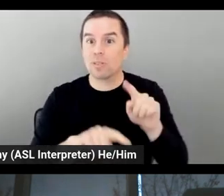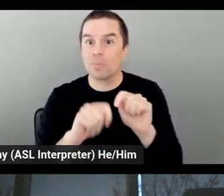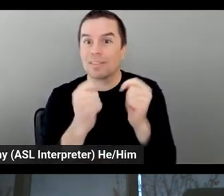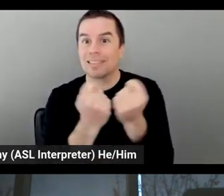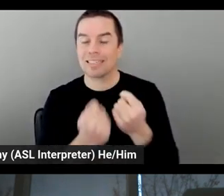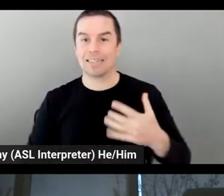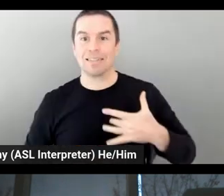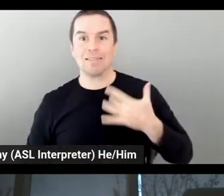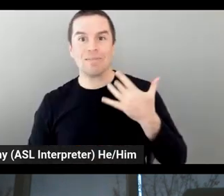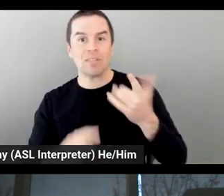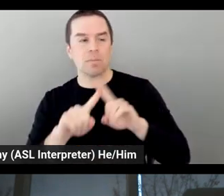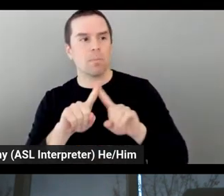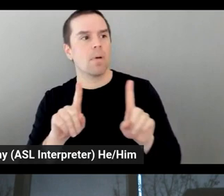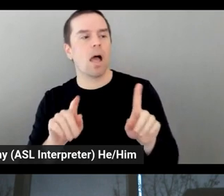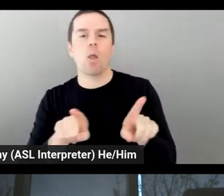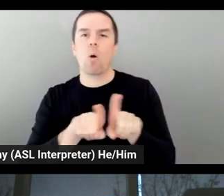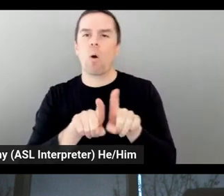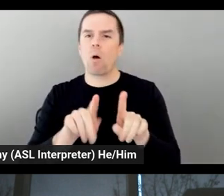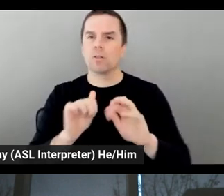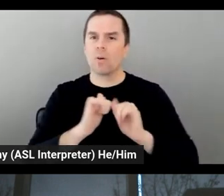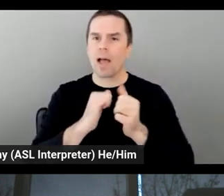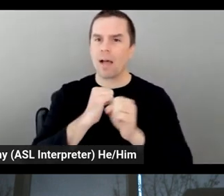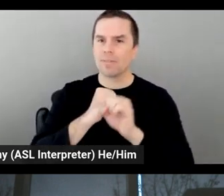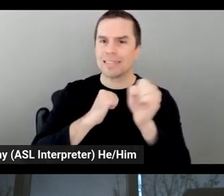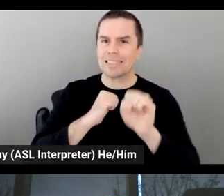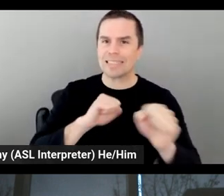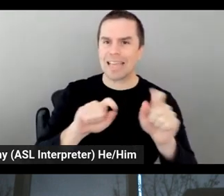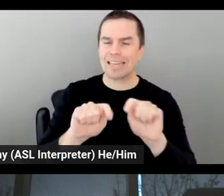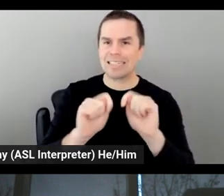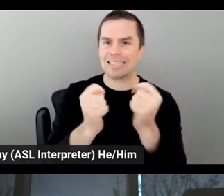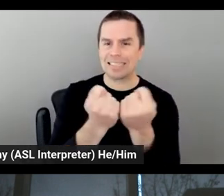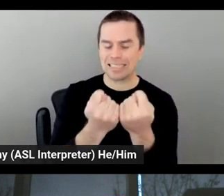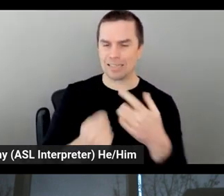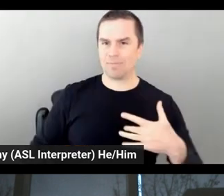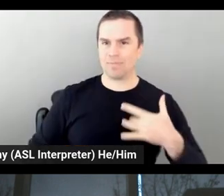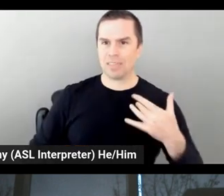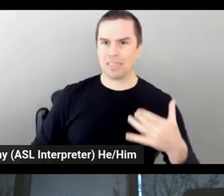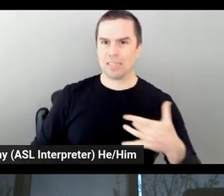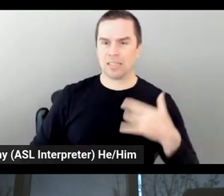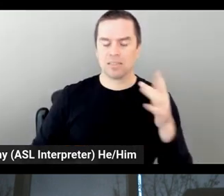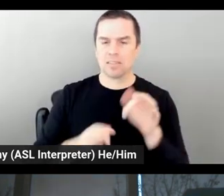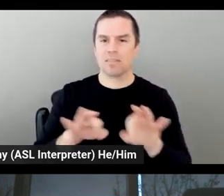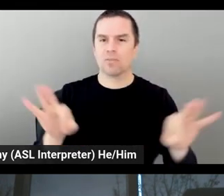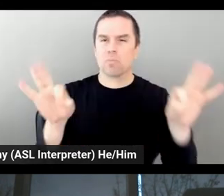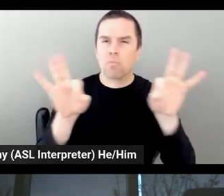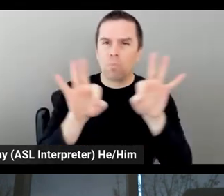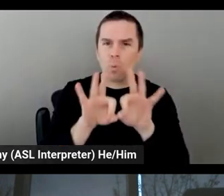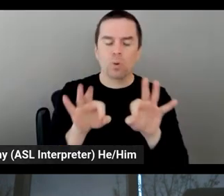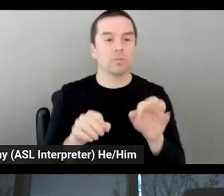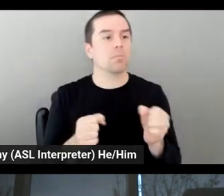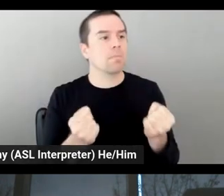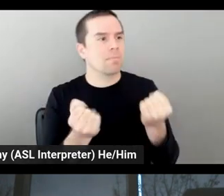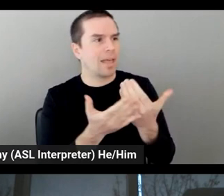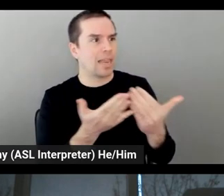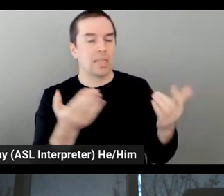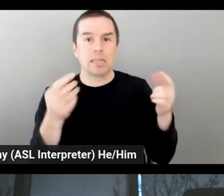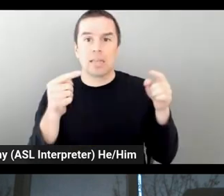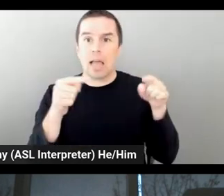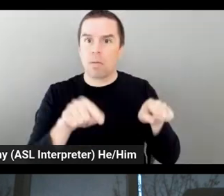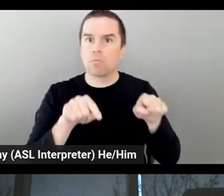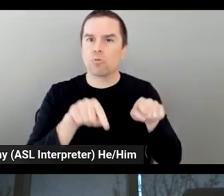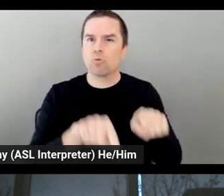that's really important. You know, there's a lot that actually happens throughout a race that people probably don't see